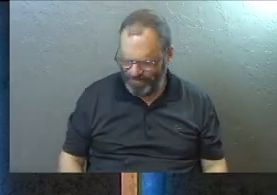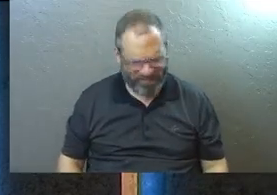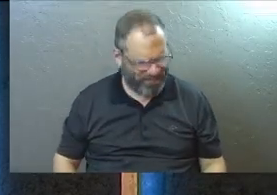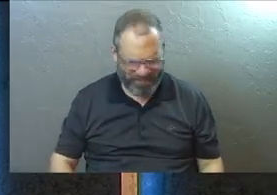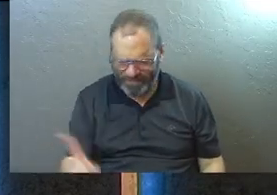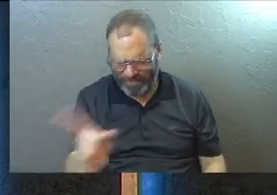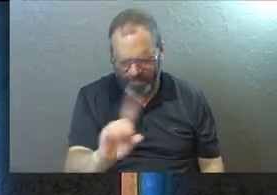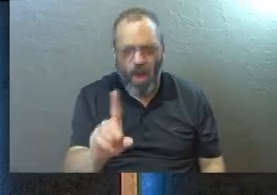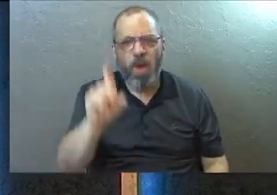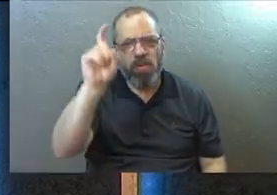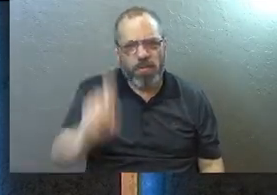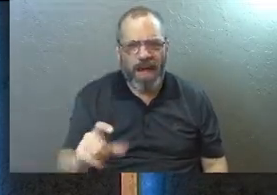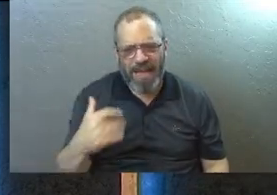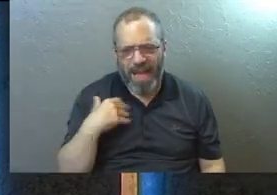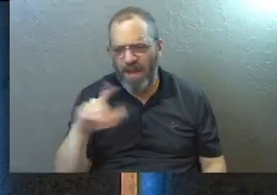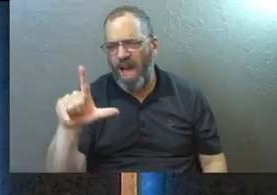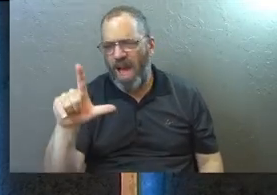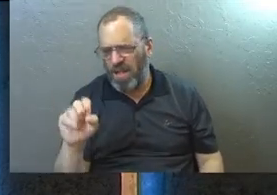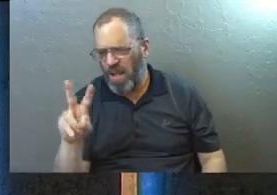You've got to have the love.